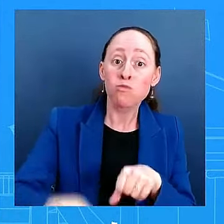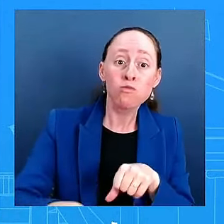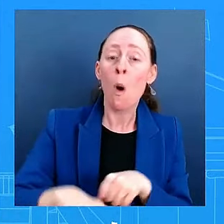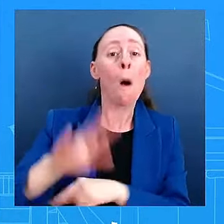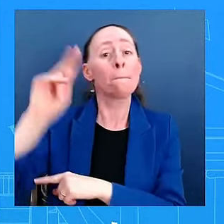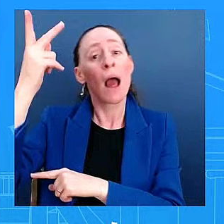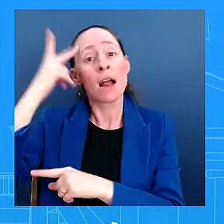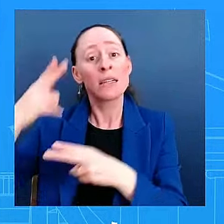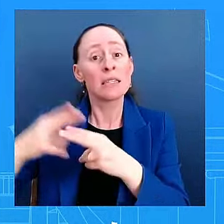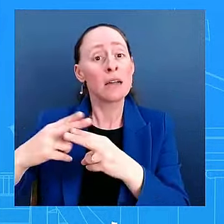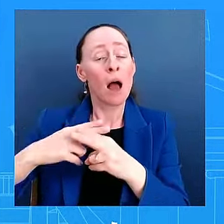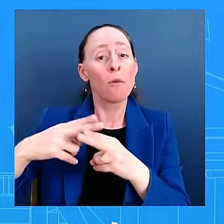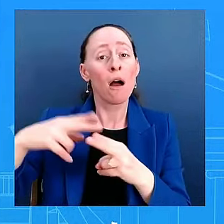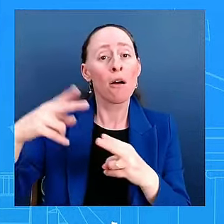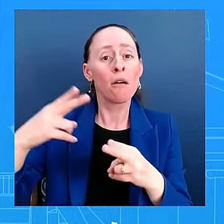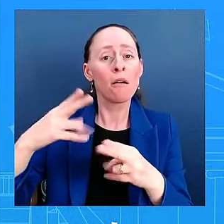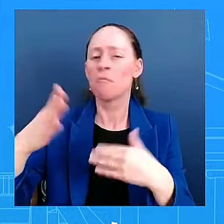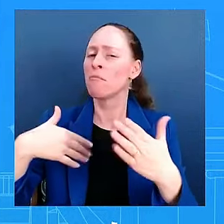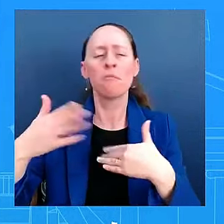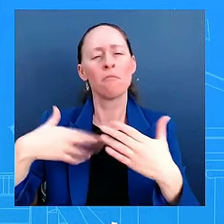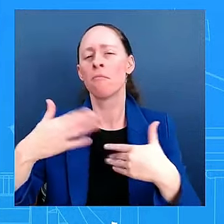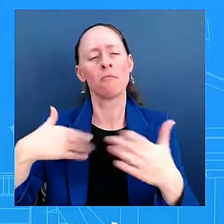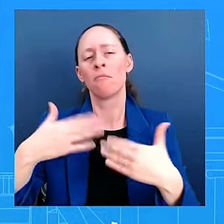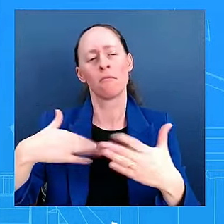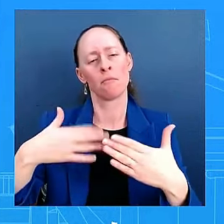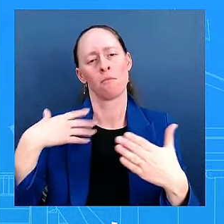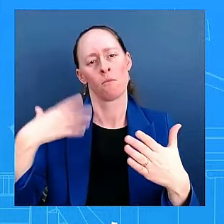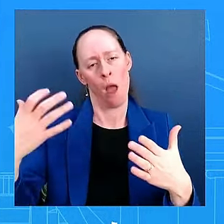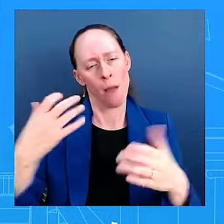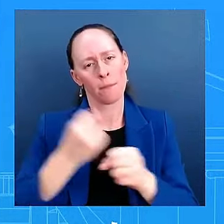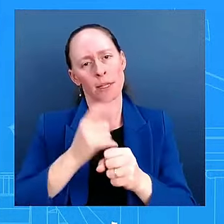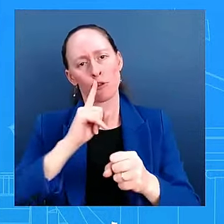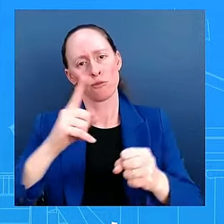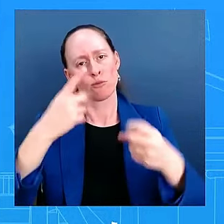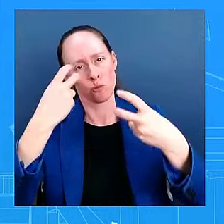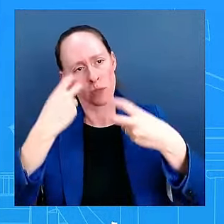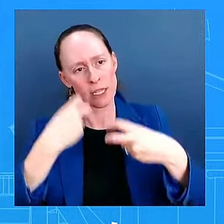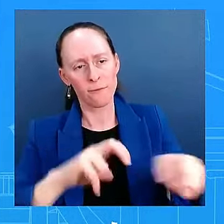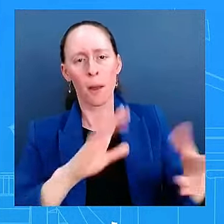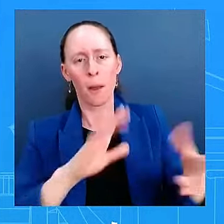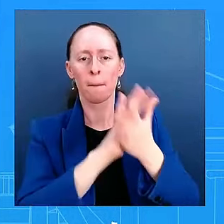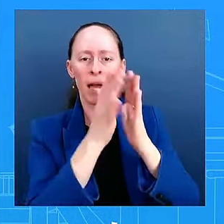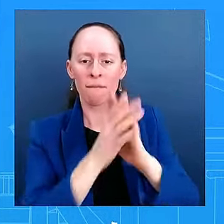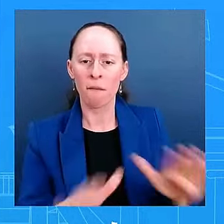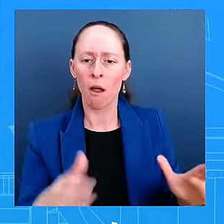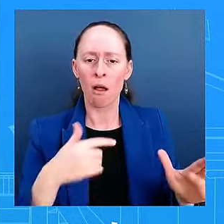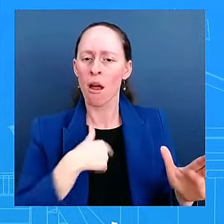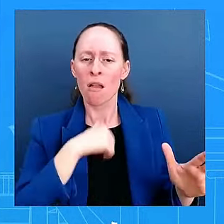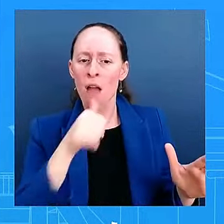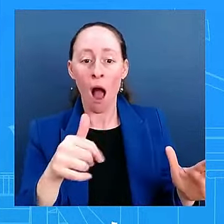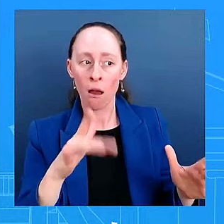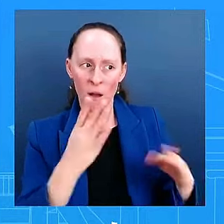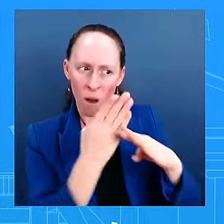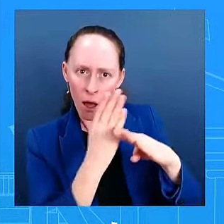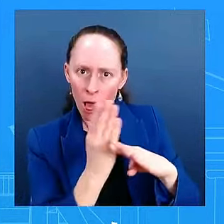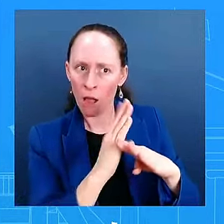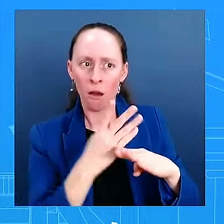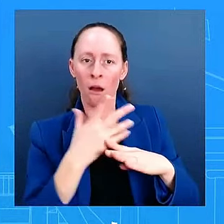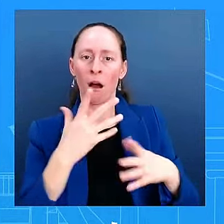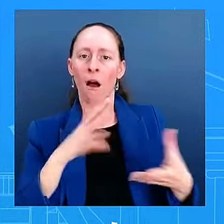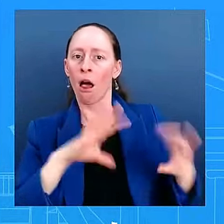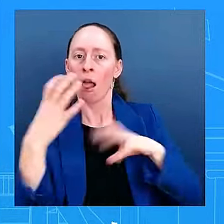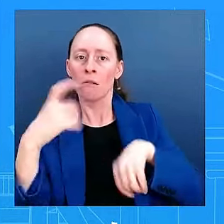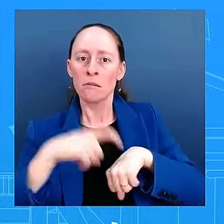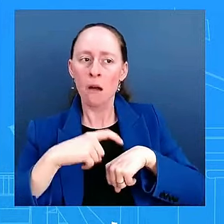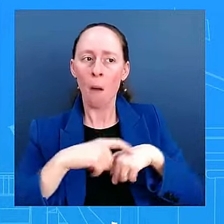And we're not looking to slow down anything. We want it to happen, to happen. That's what the American people deserve. This is not political here,